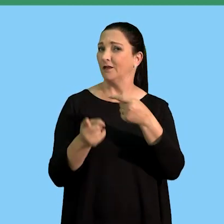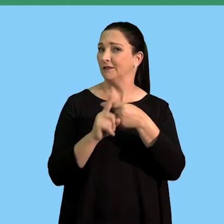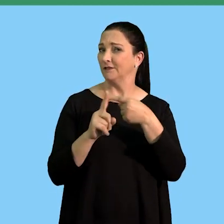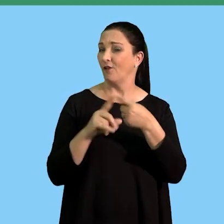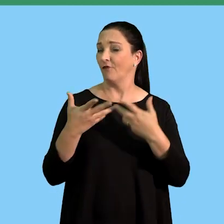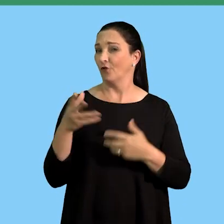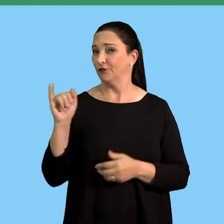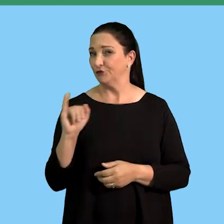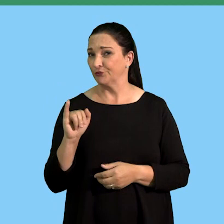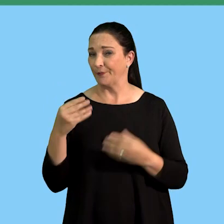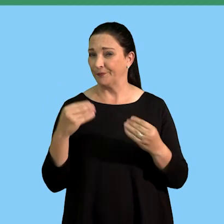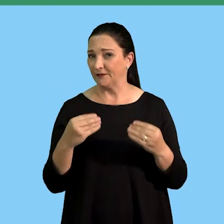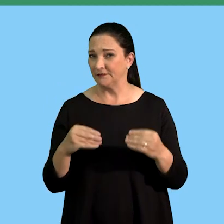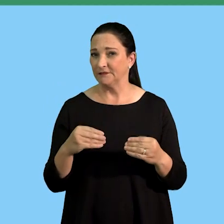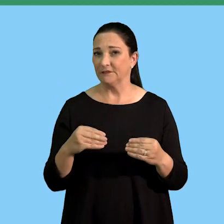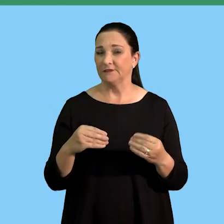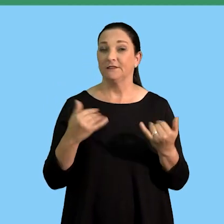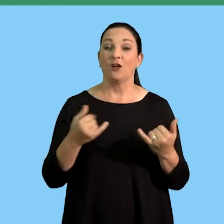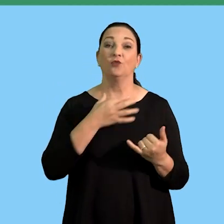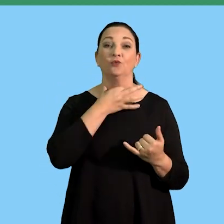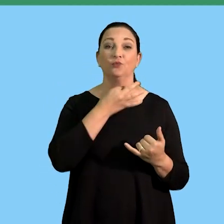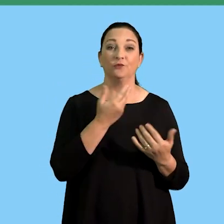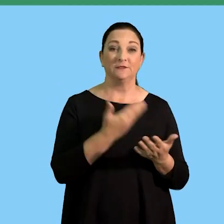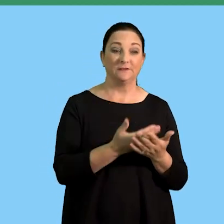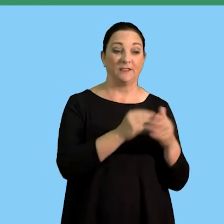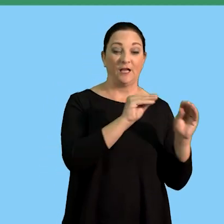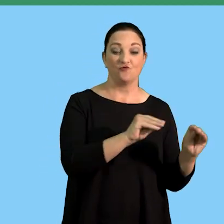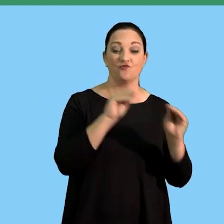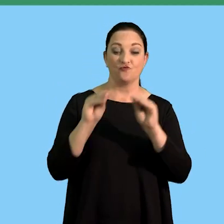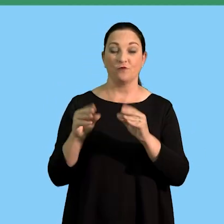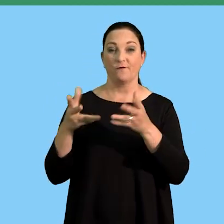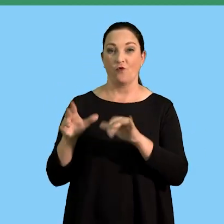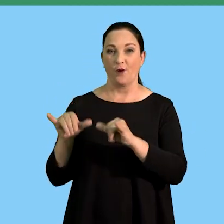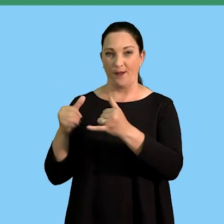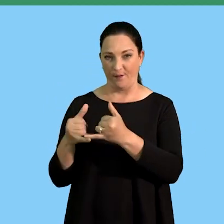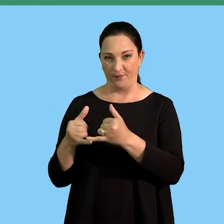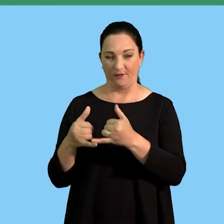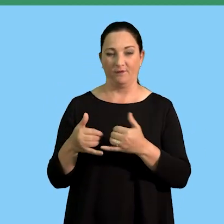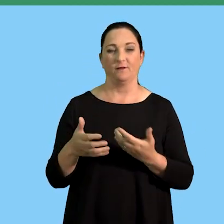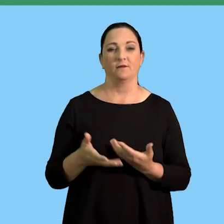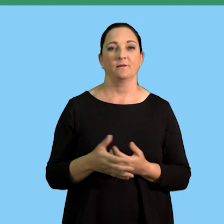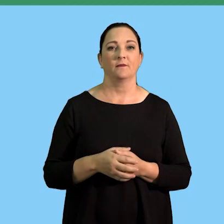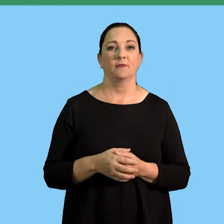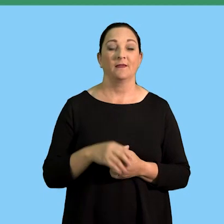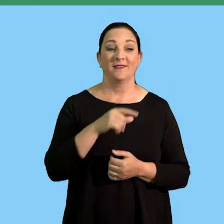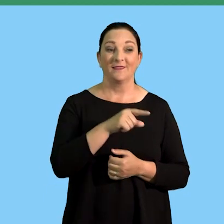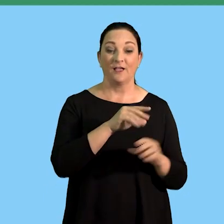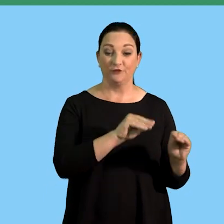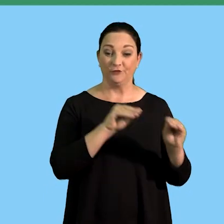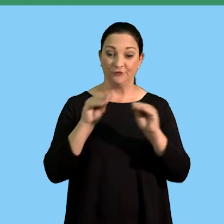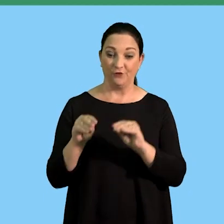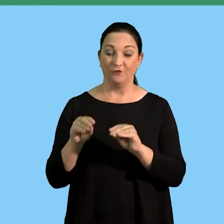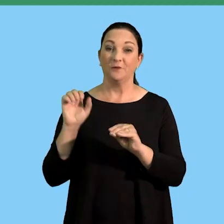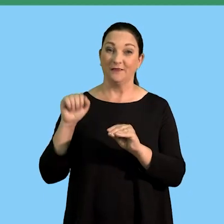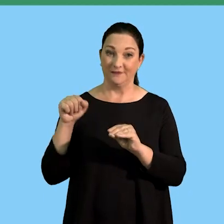advantages of insurance to a business they transfer the risk to the insurance company and the transfer of risk is subjected